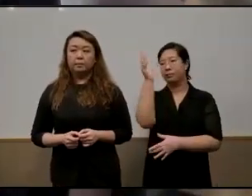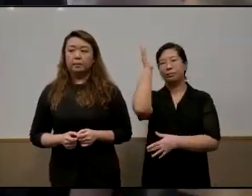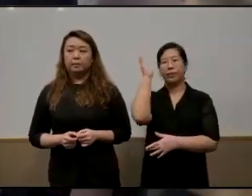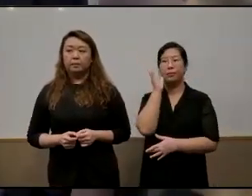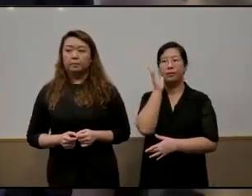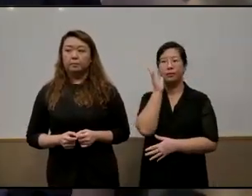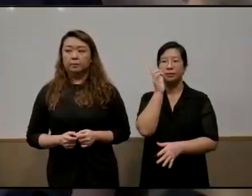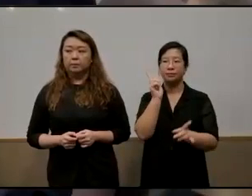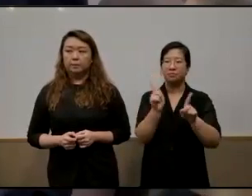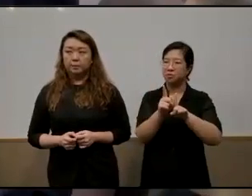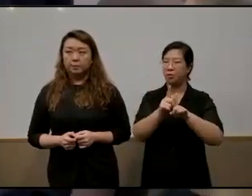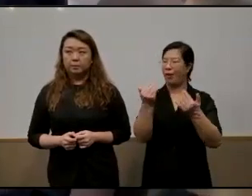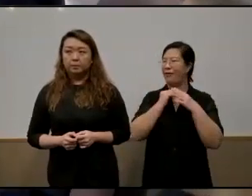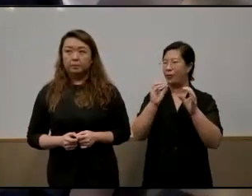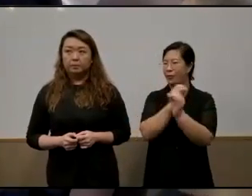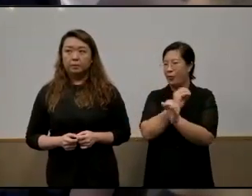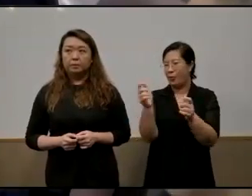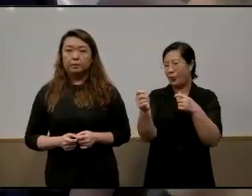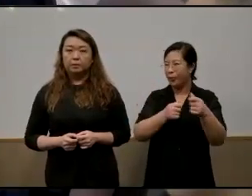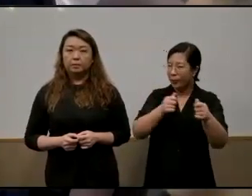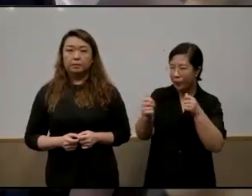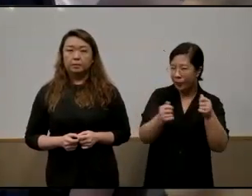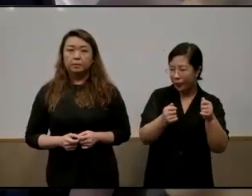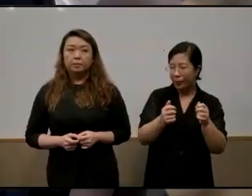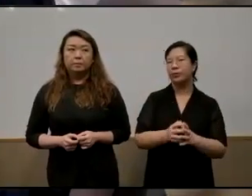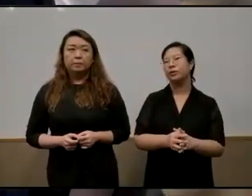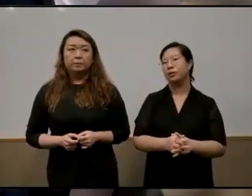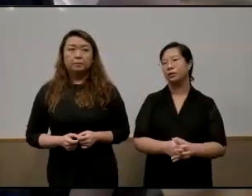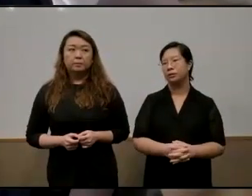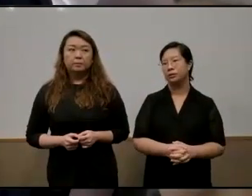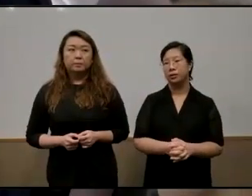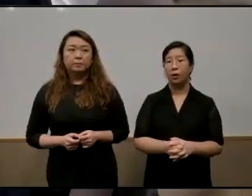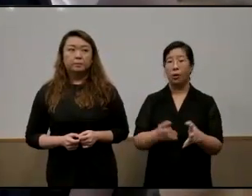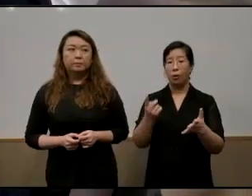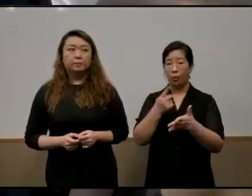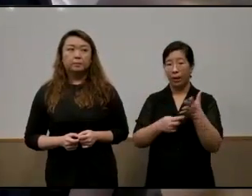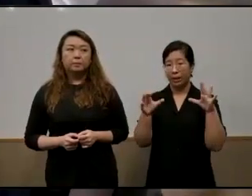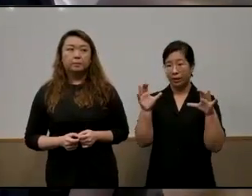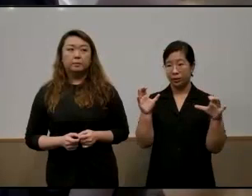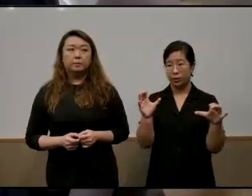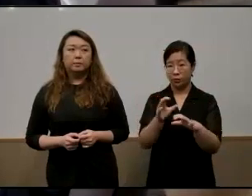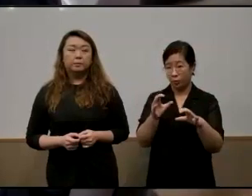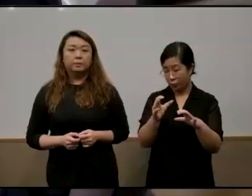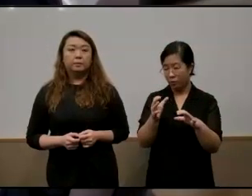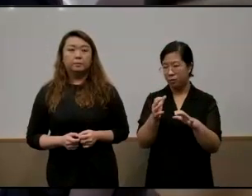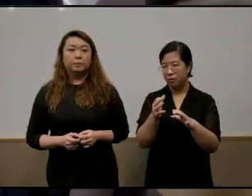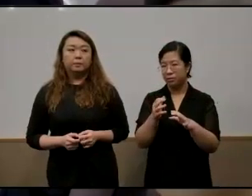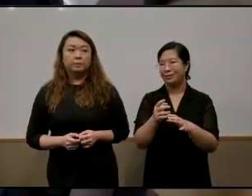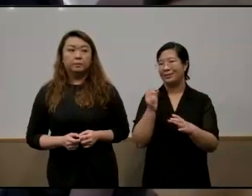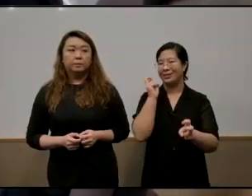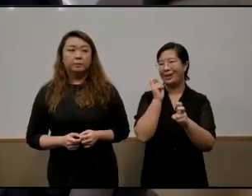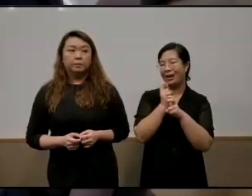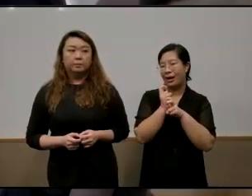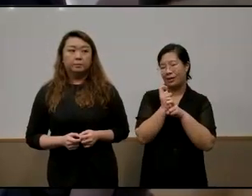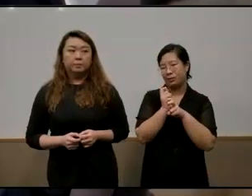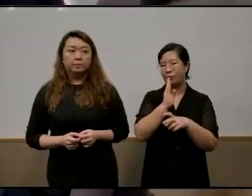no like agency um either um what they did flag was that it's difficult to be a co-educator